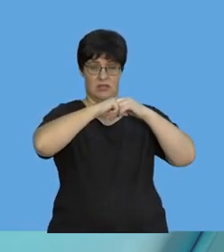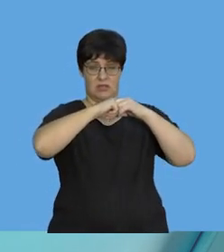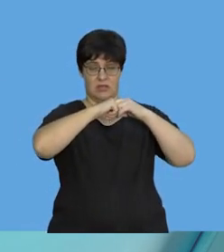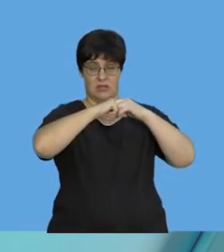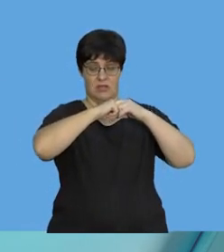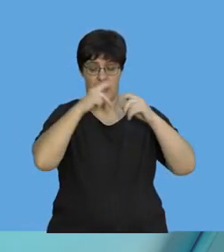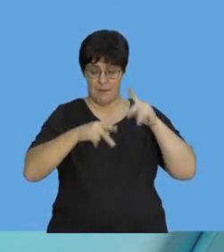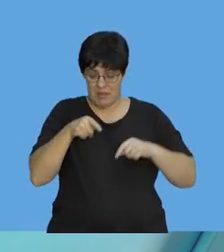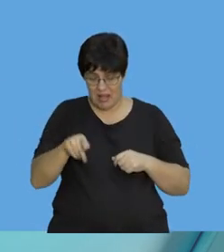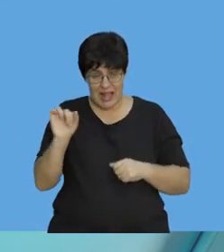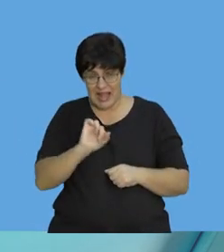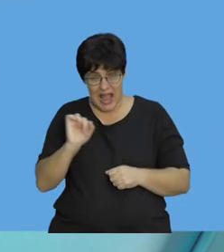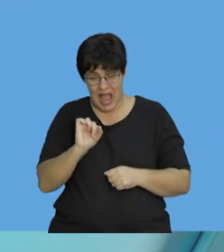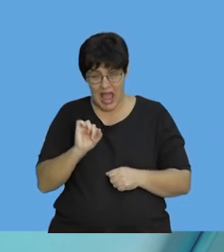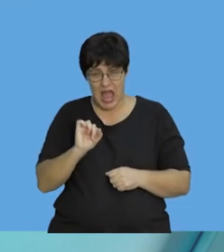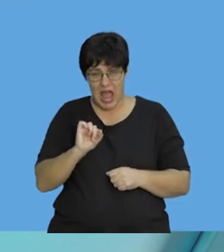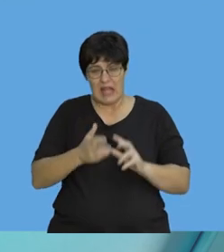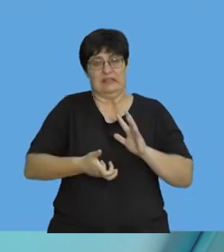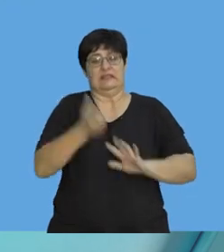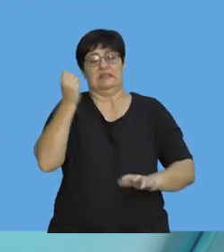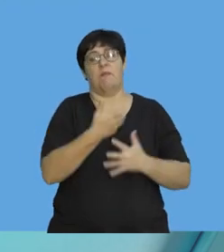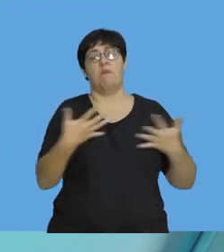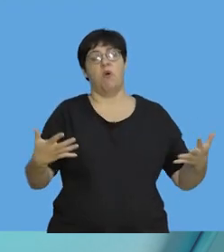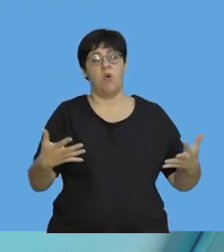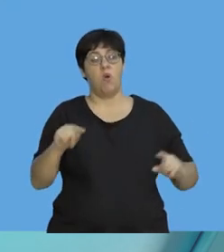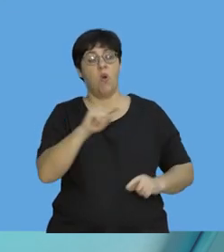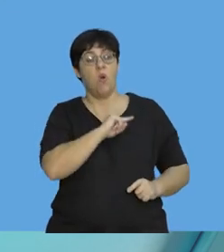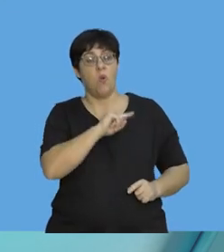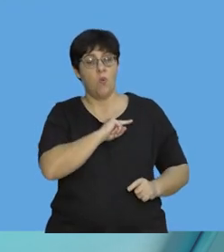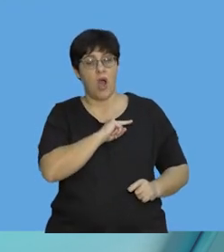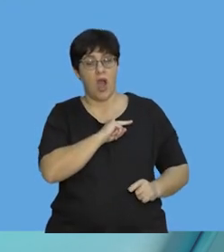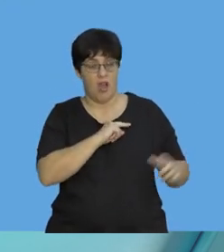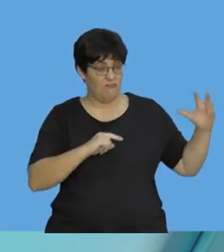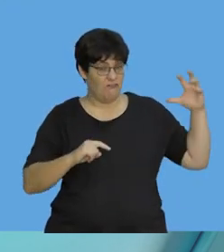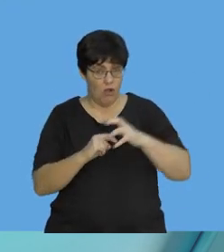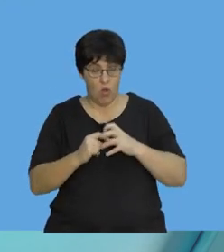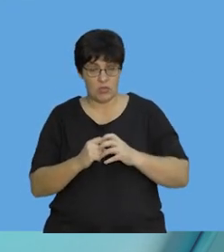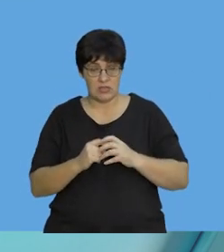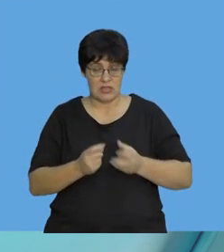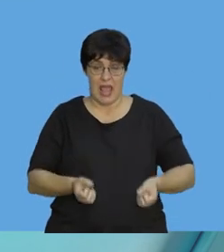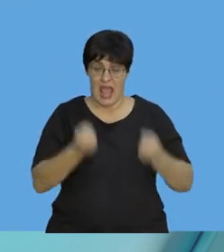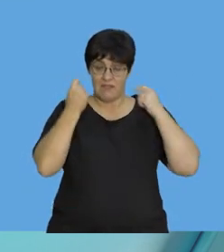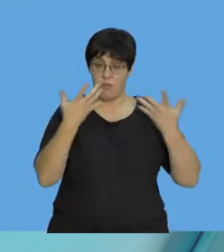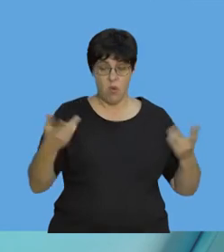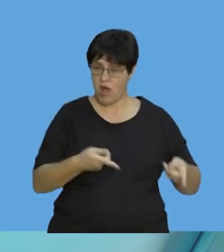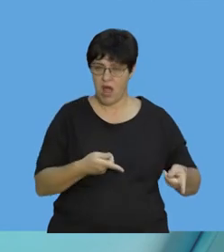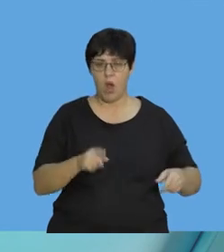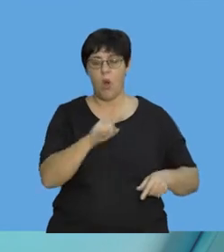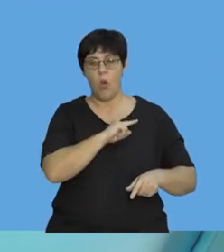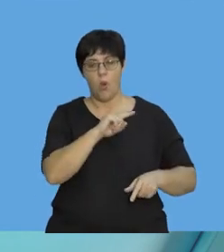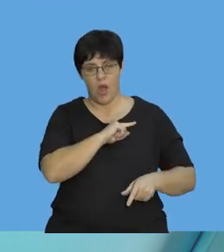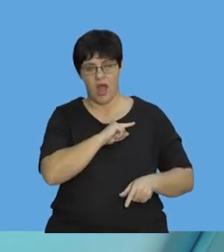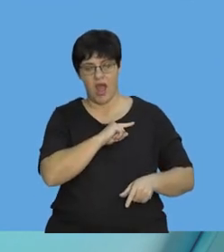beginning, the people in the car get more damaged, not because they experience a bigger force in the truck,